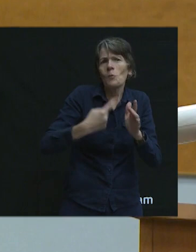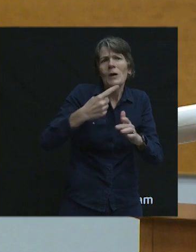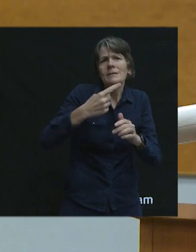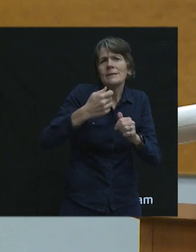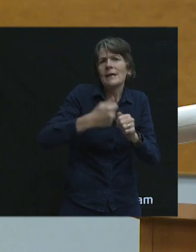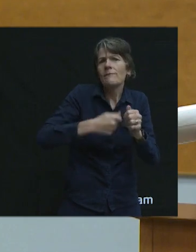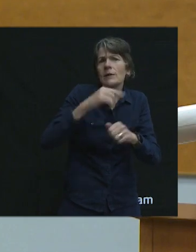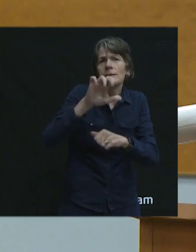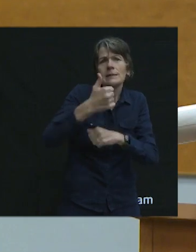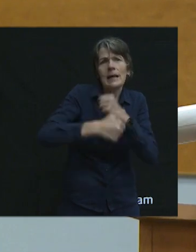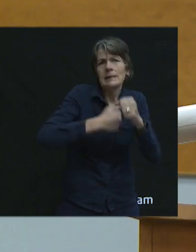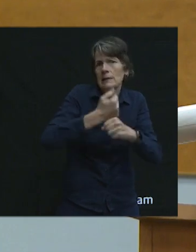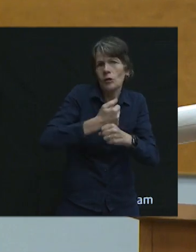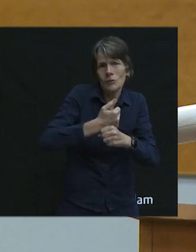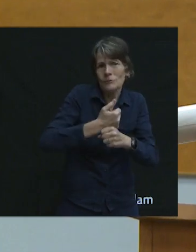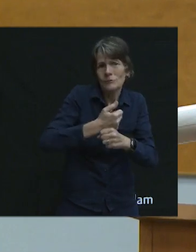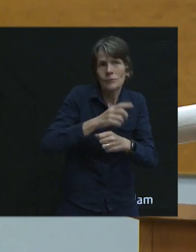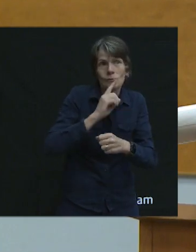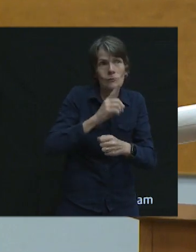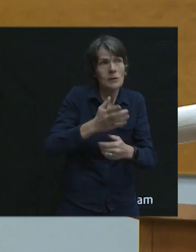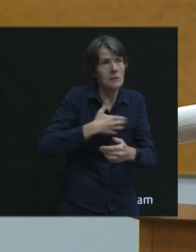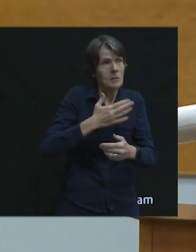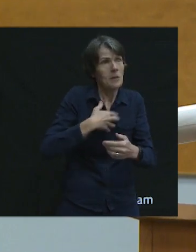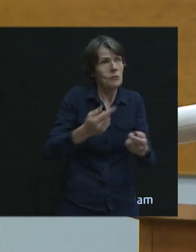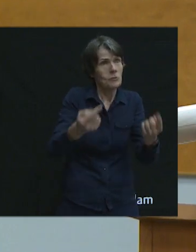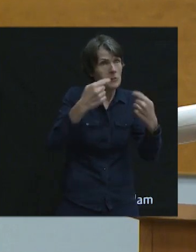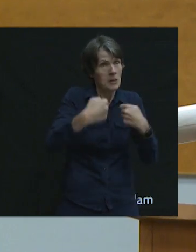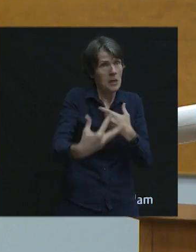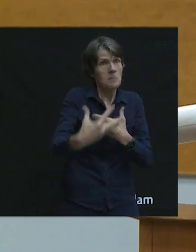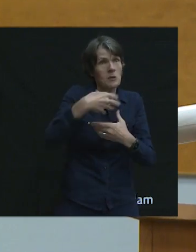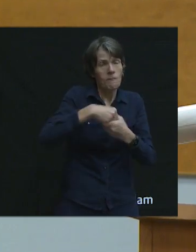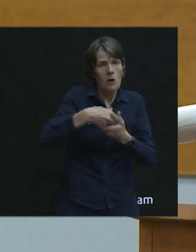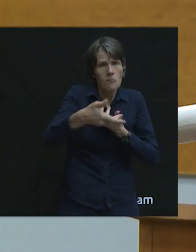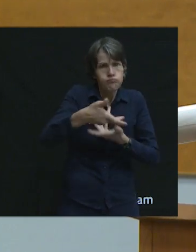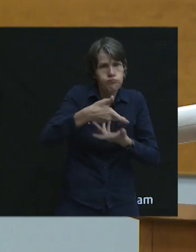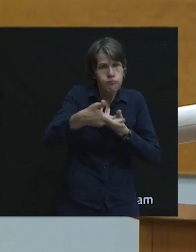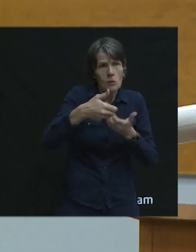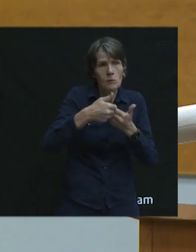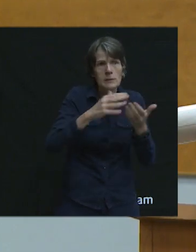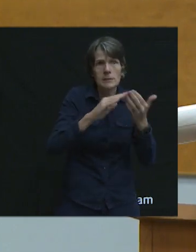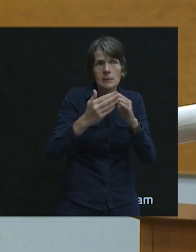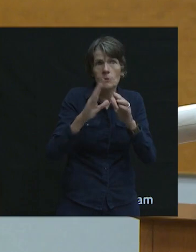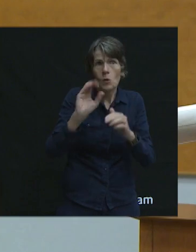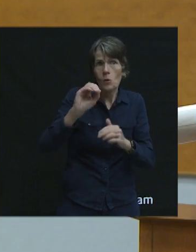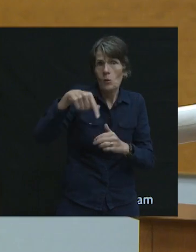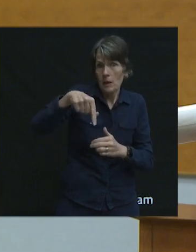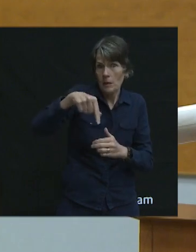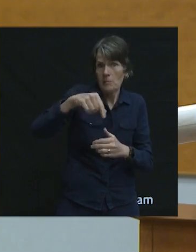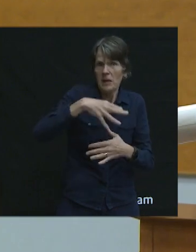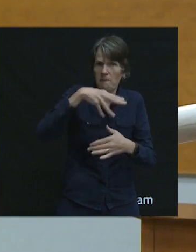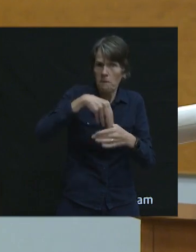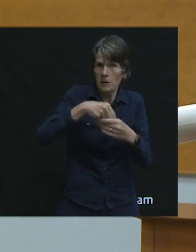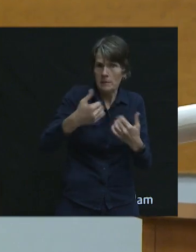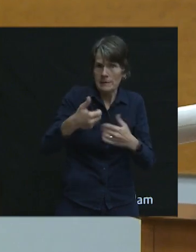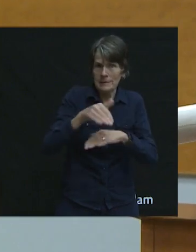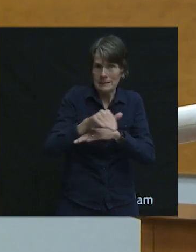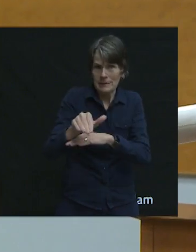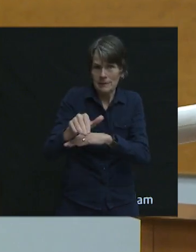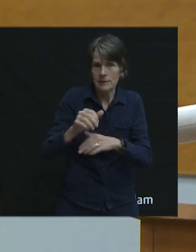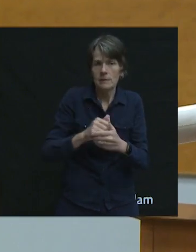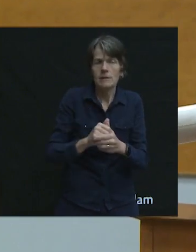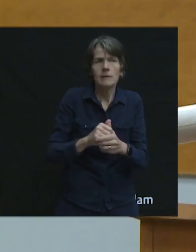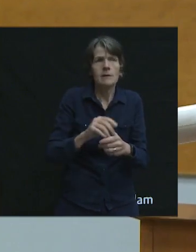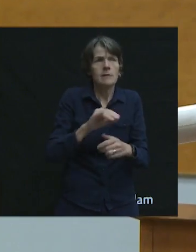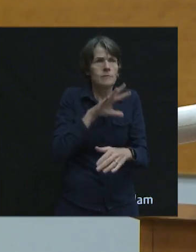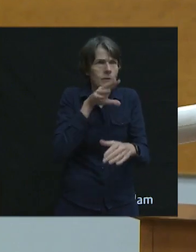really glad that you're here engaging with the city of Coquitlam and participating in this evening. And as you can see even by your Slido,